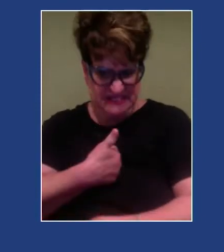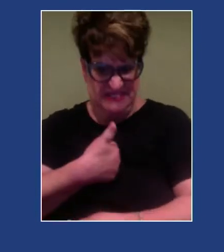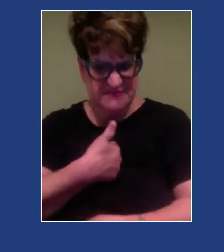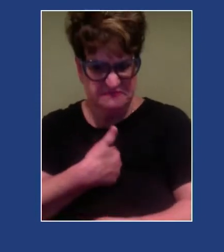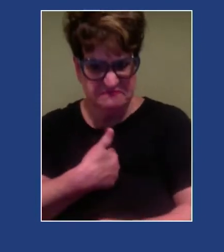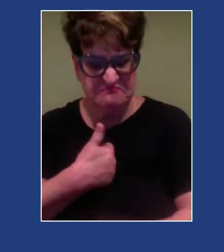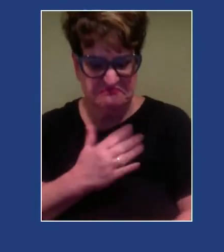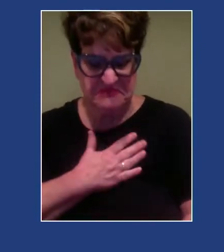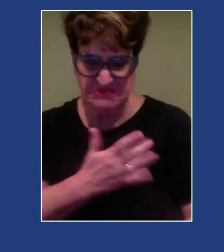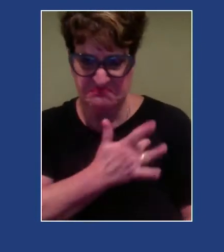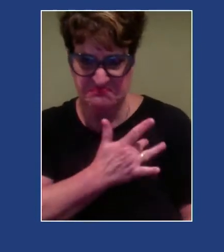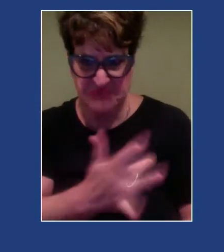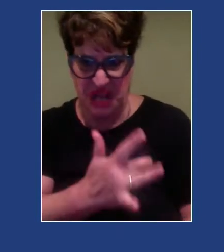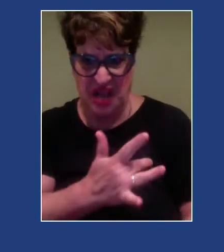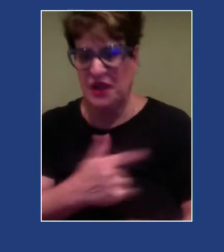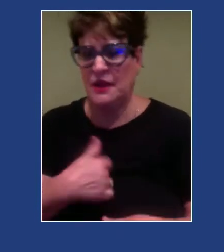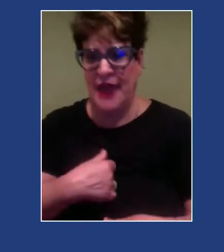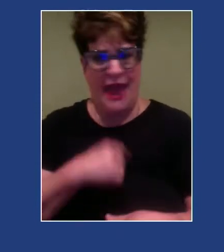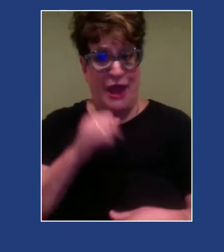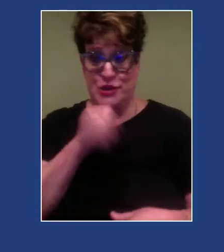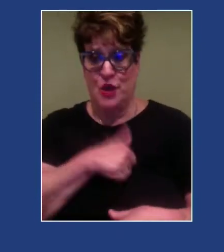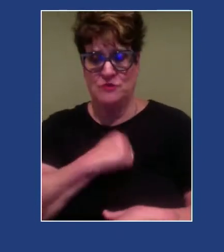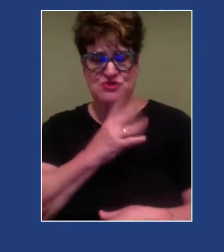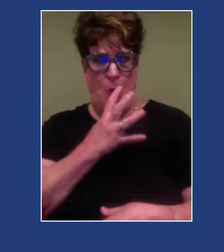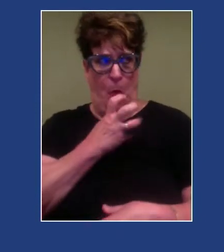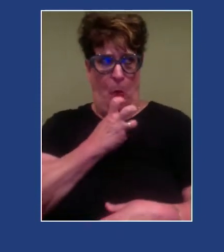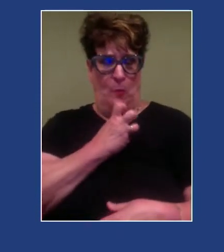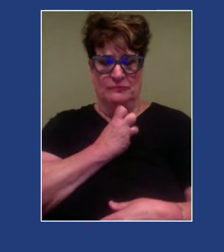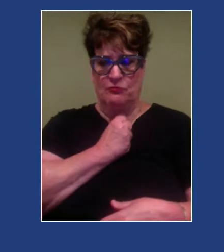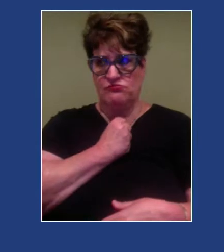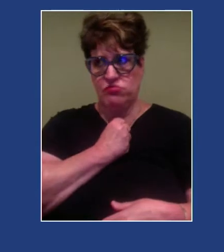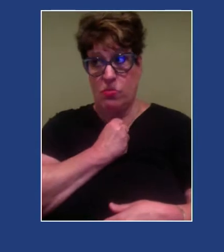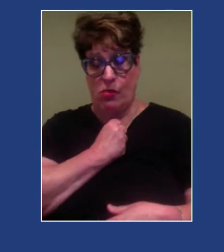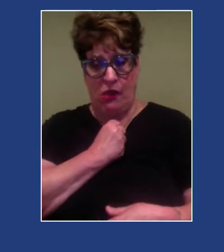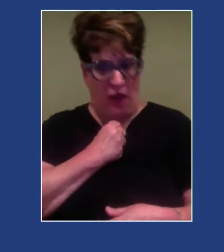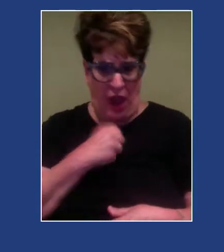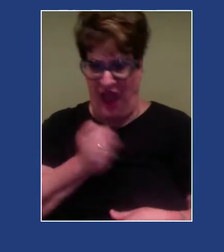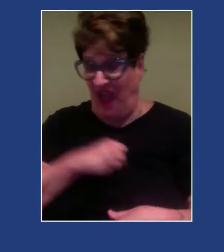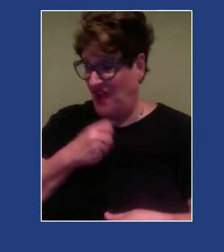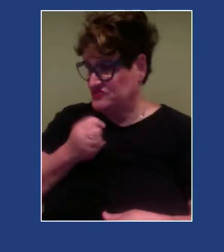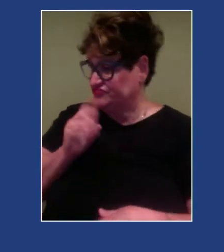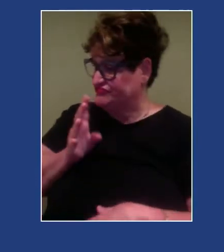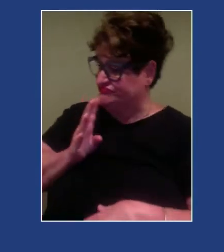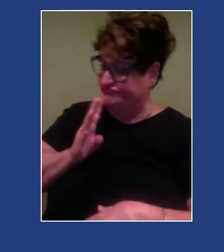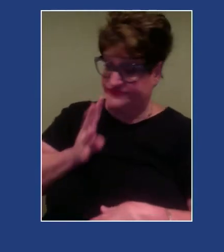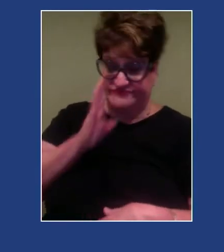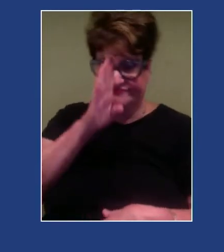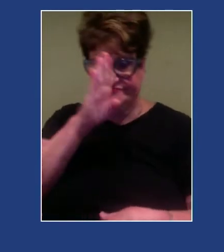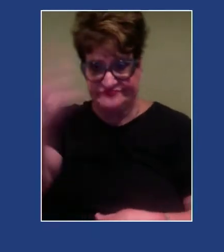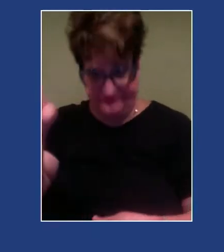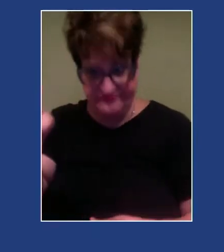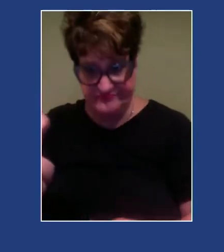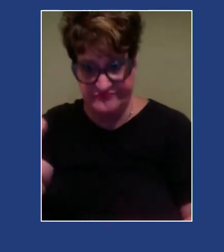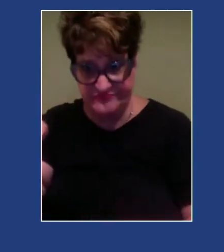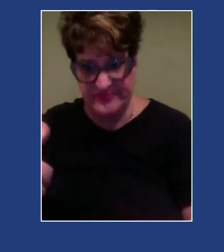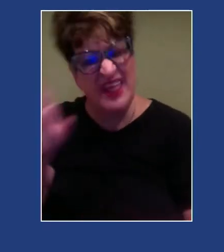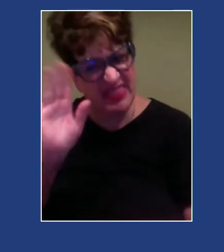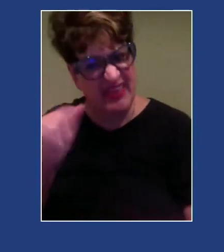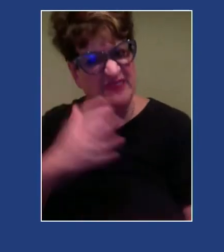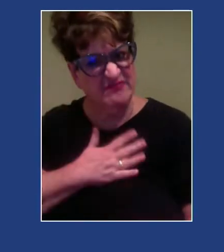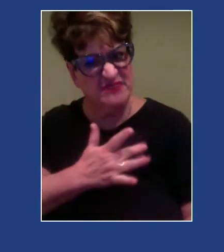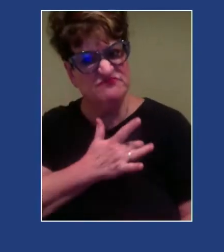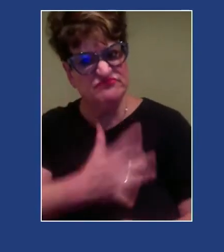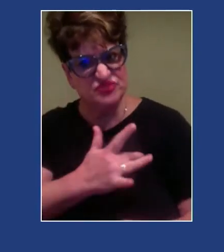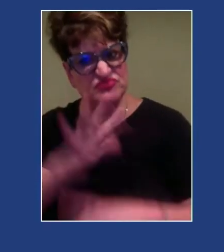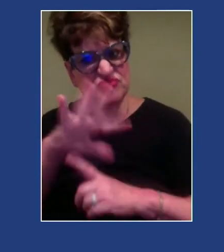I don't quite bite my tongue very often. And I kind of just say things as they are. That's my culture. That's how I